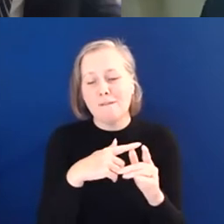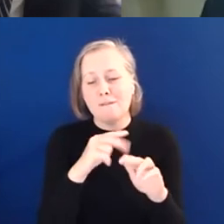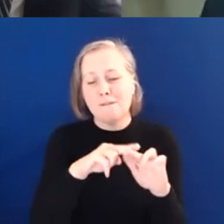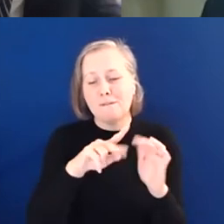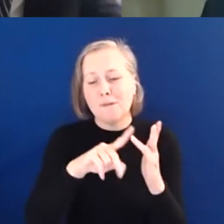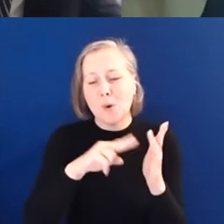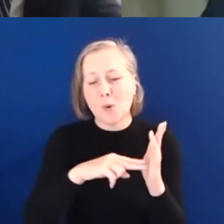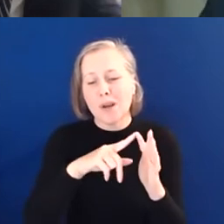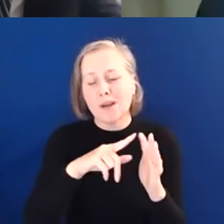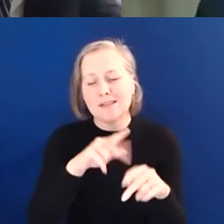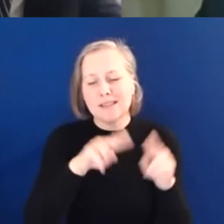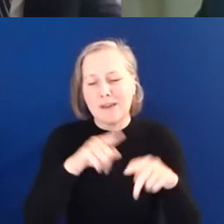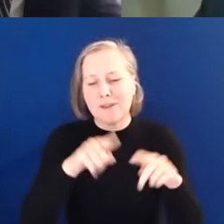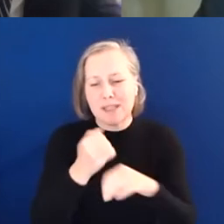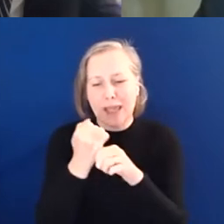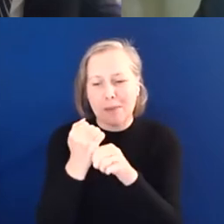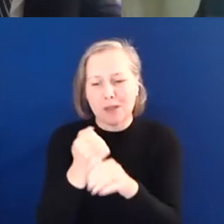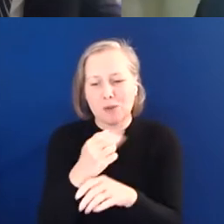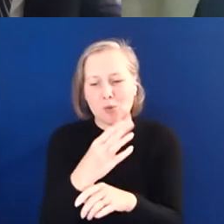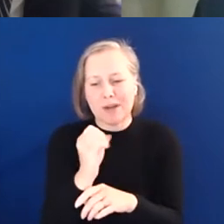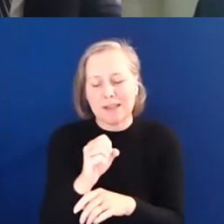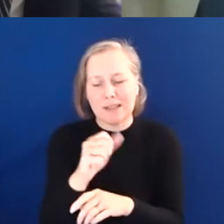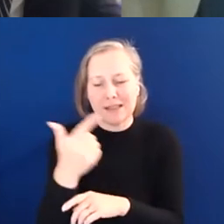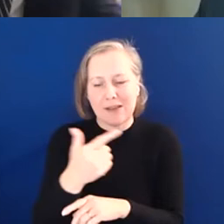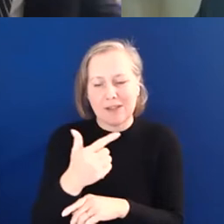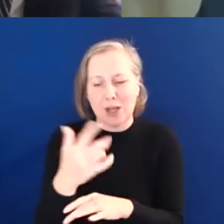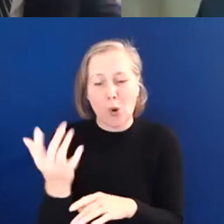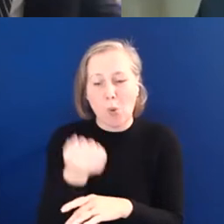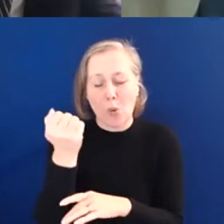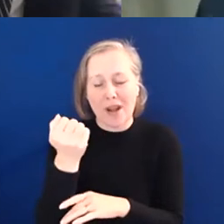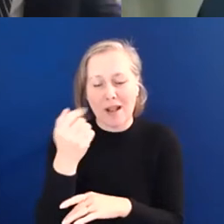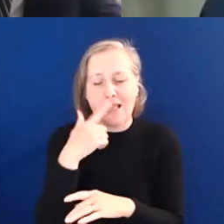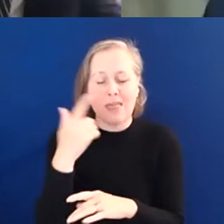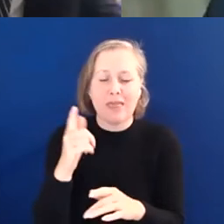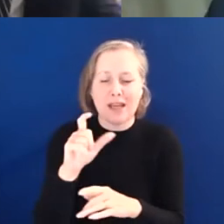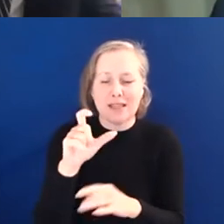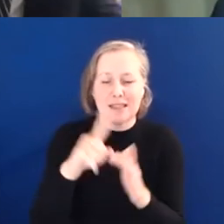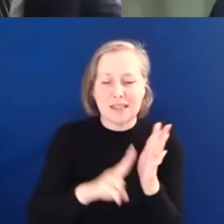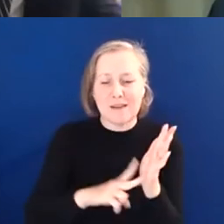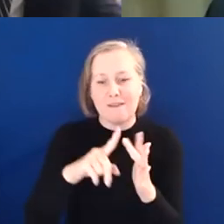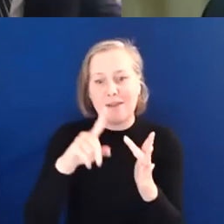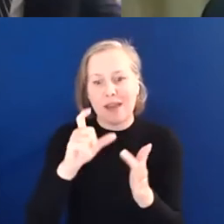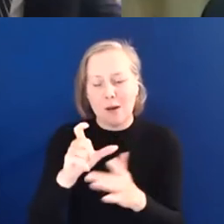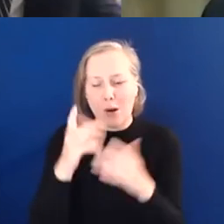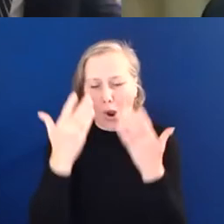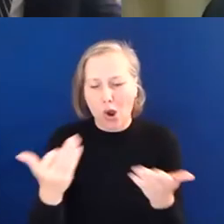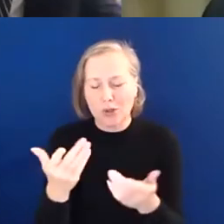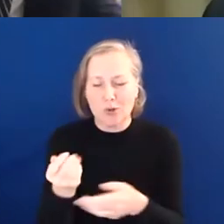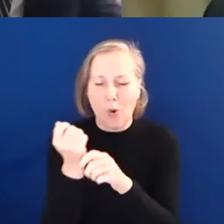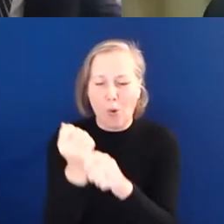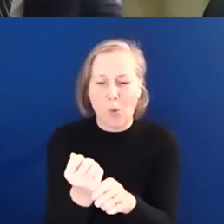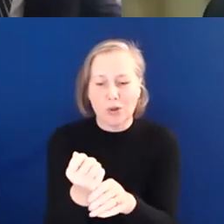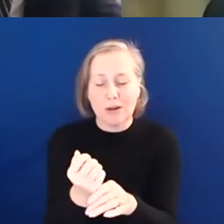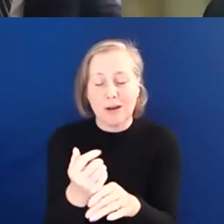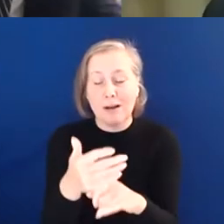Award from the London Borough of Hammersmith and Fulham in their inaugural Civic Honours Award in 2017. And finally,